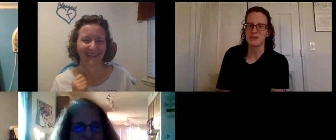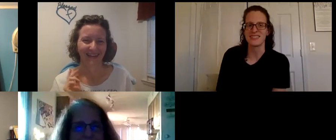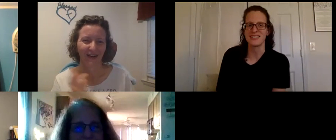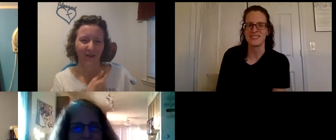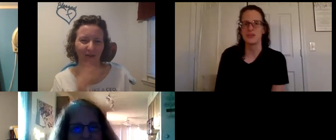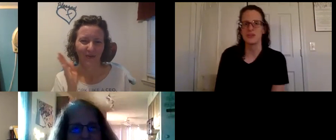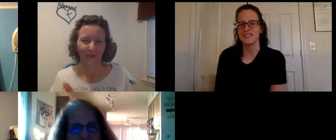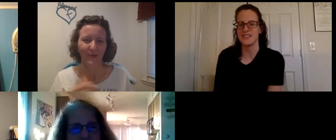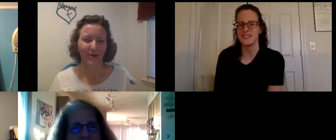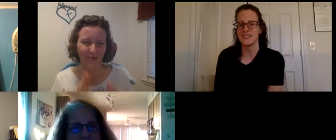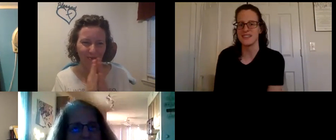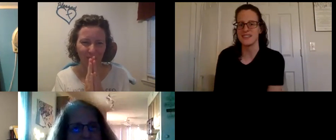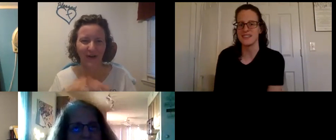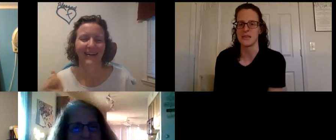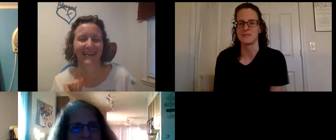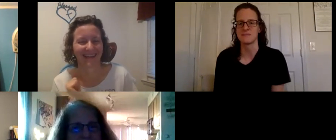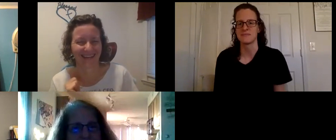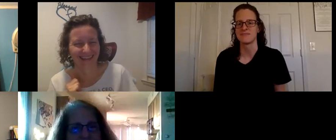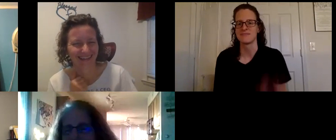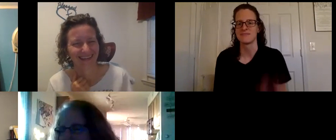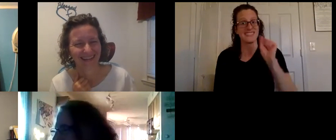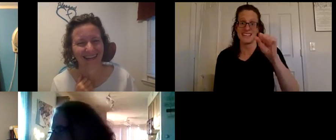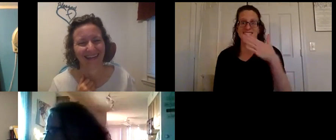able to be reactivated we'll be praying